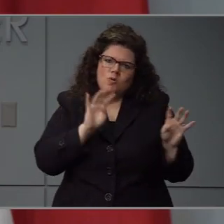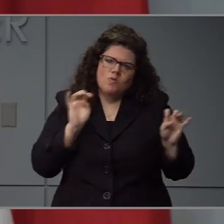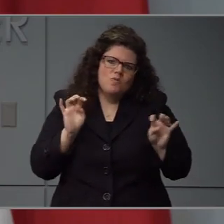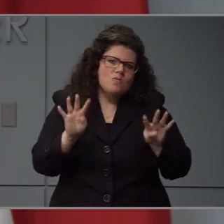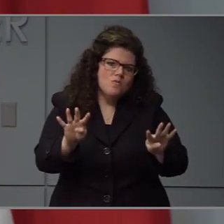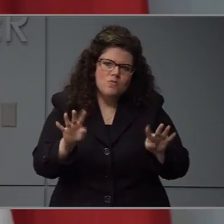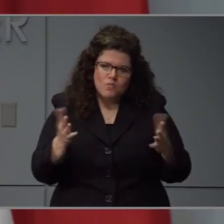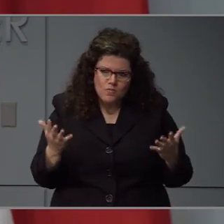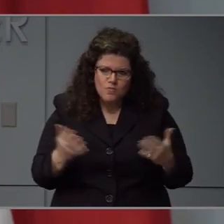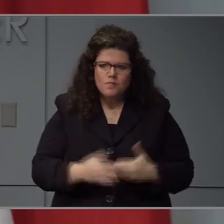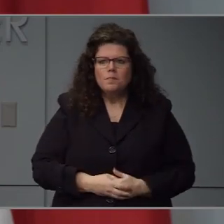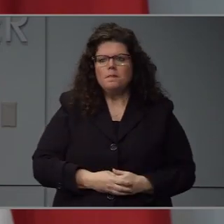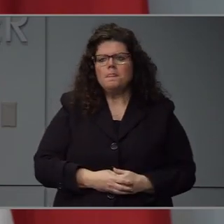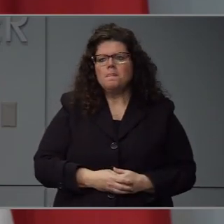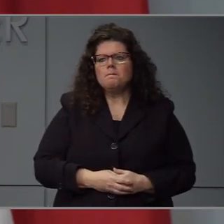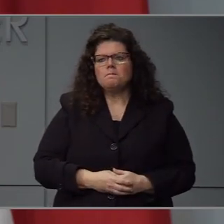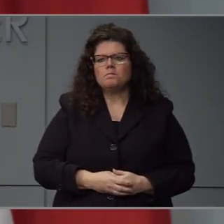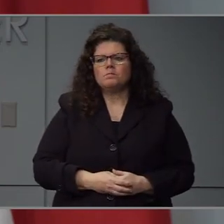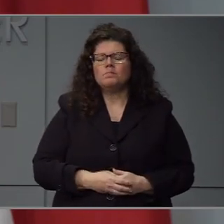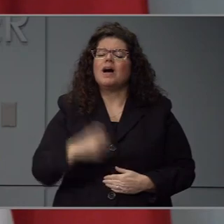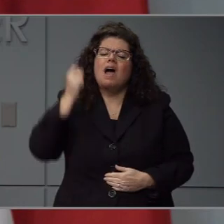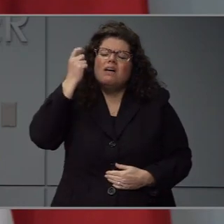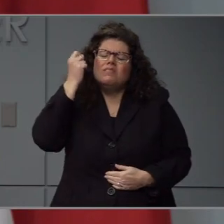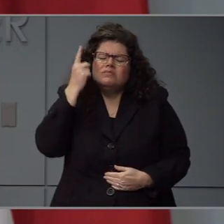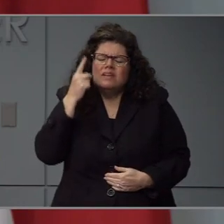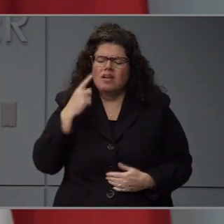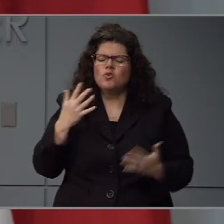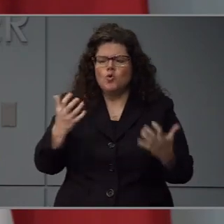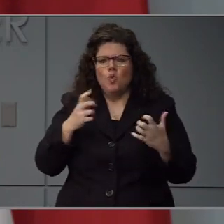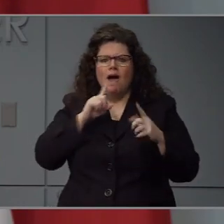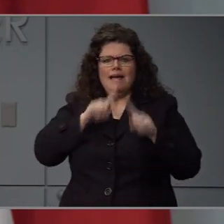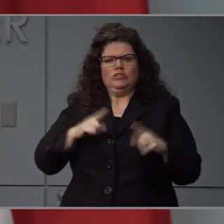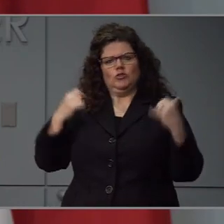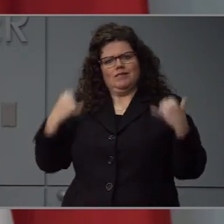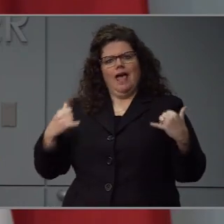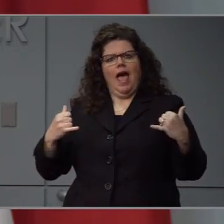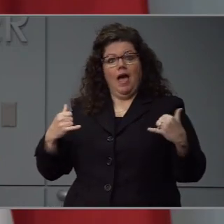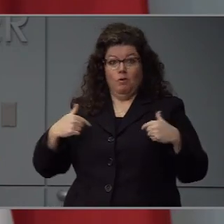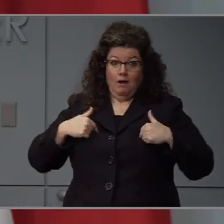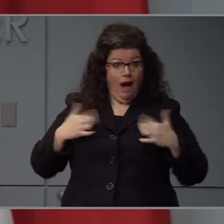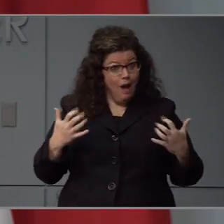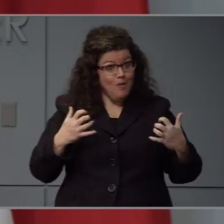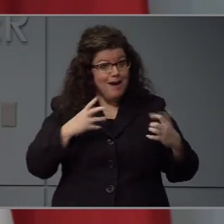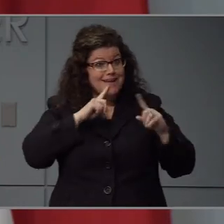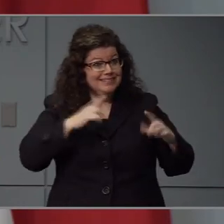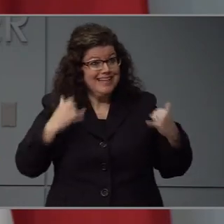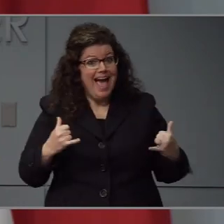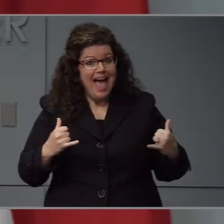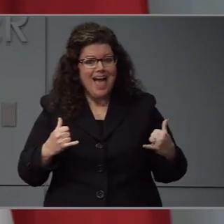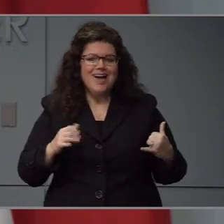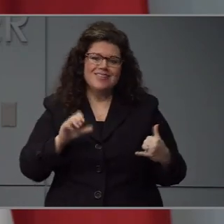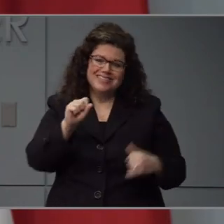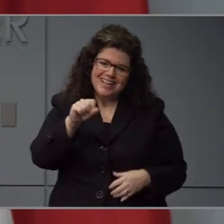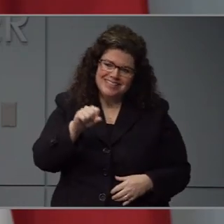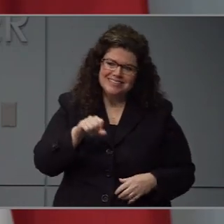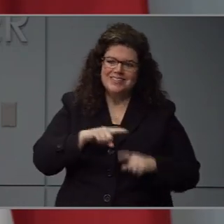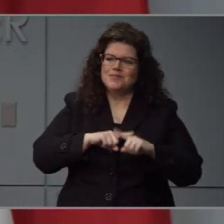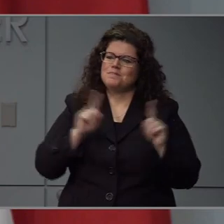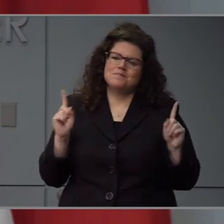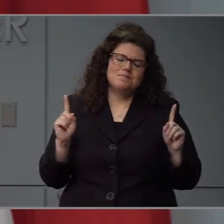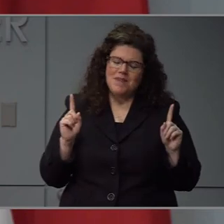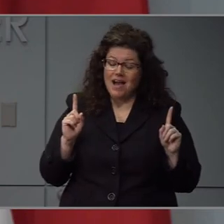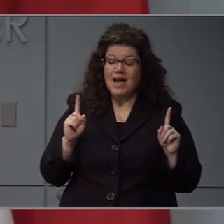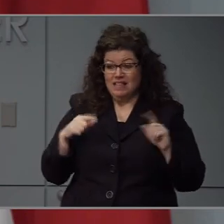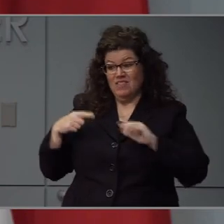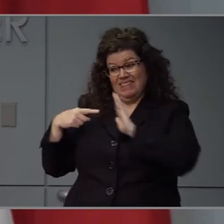play out. And it's human nature to want all the definitive answers. I know I do. And the one common answer that these